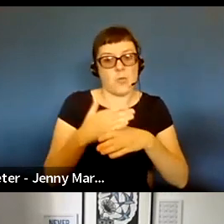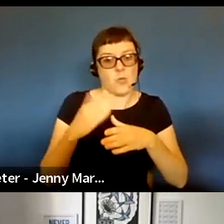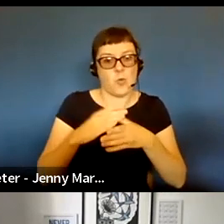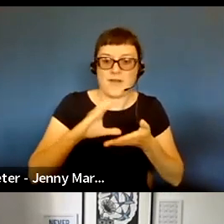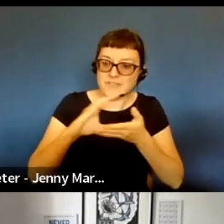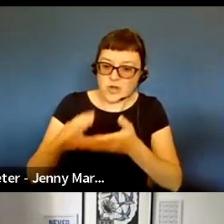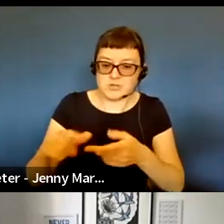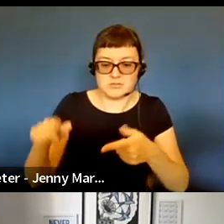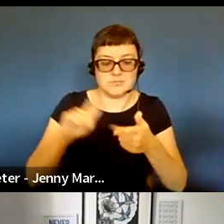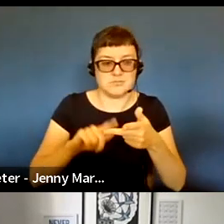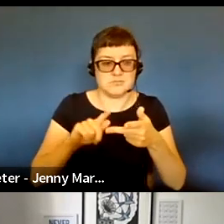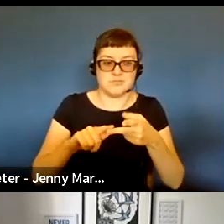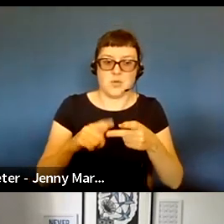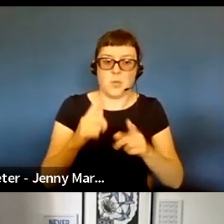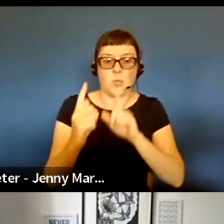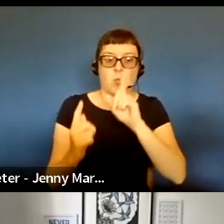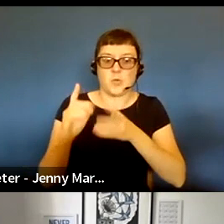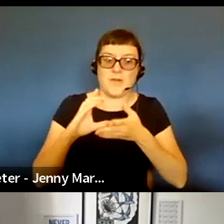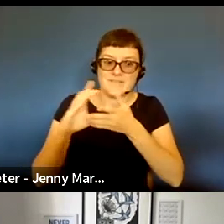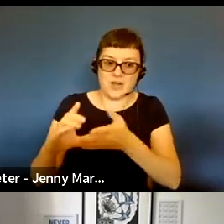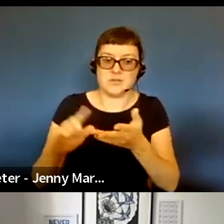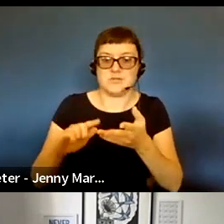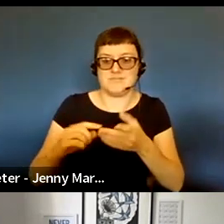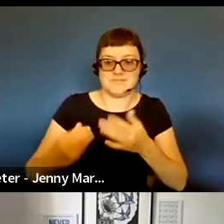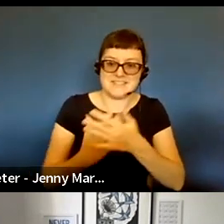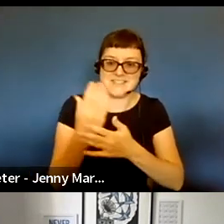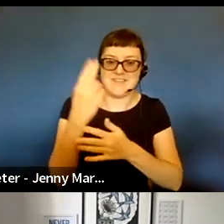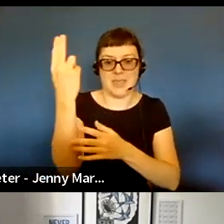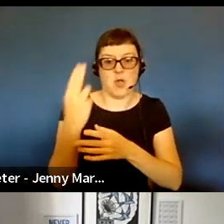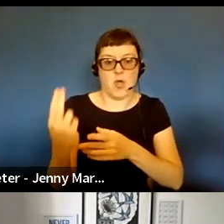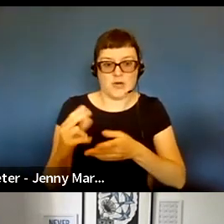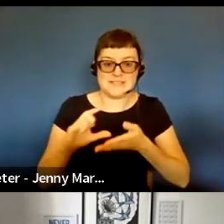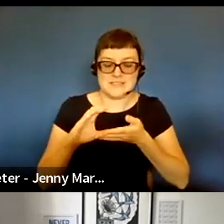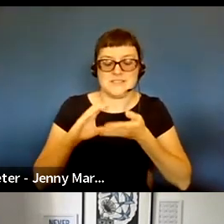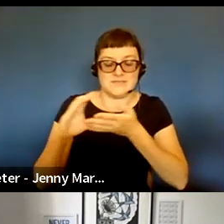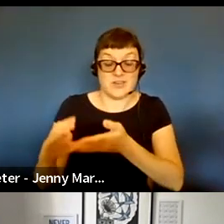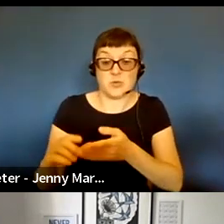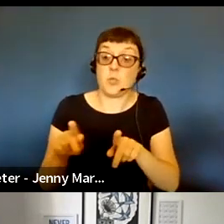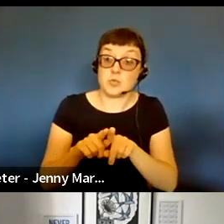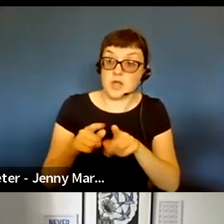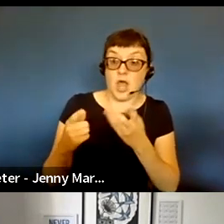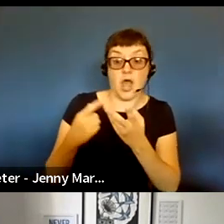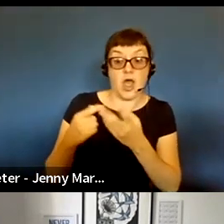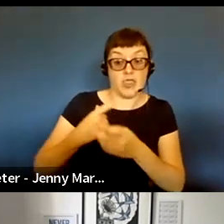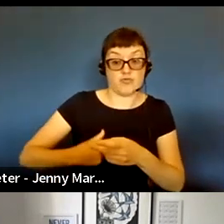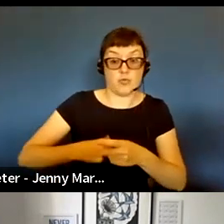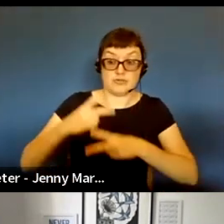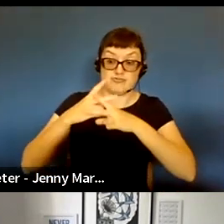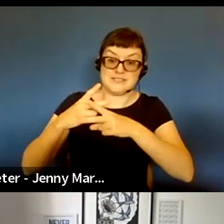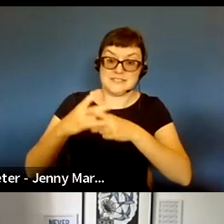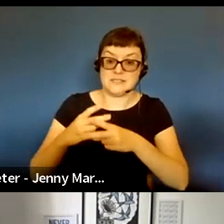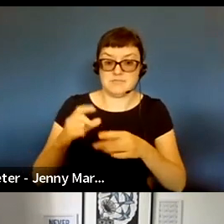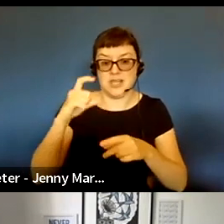-One Fund and our Developing Artists Fund. He's also a trustee of Cardboard Citizens Theatre Company. So John, what did we do?